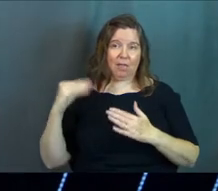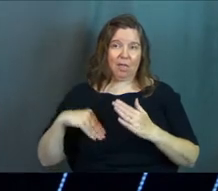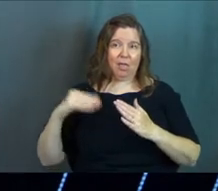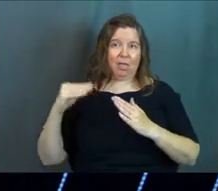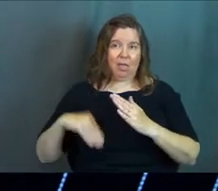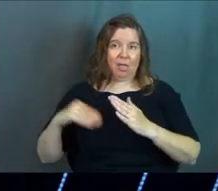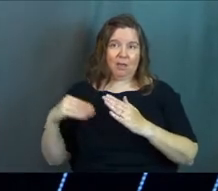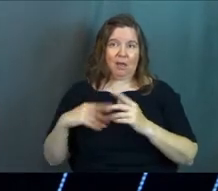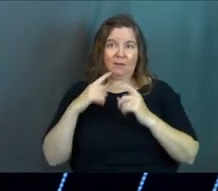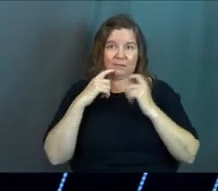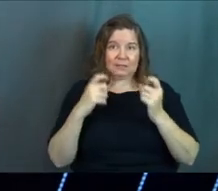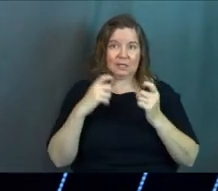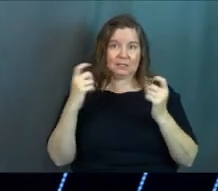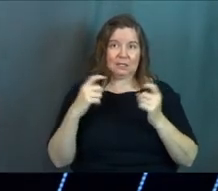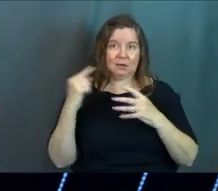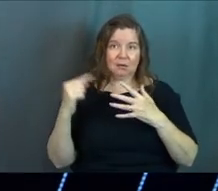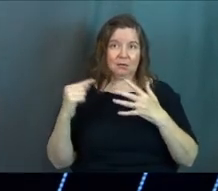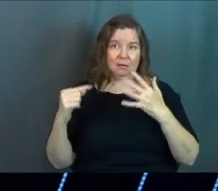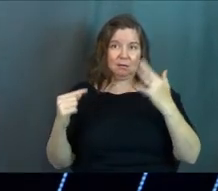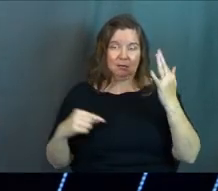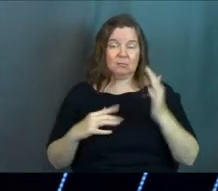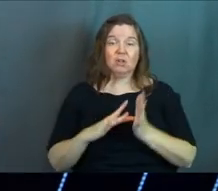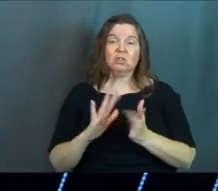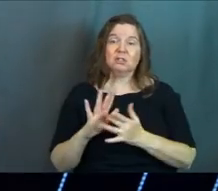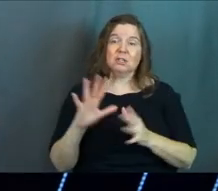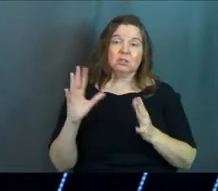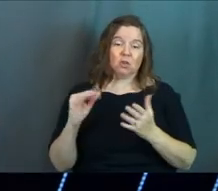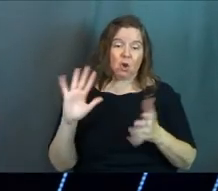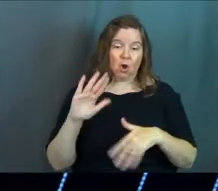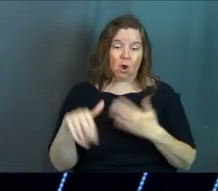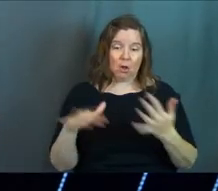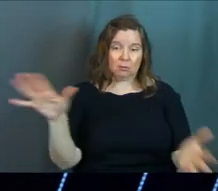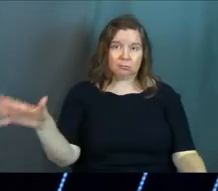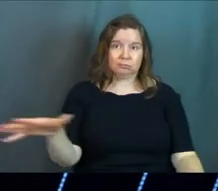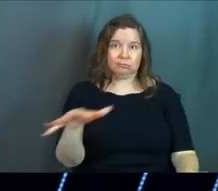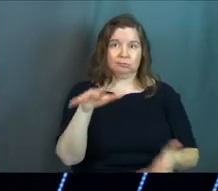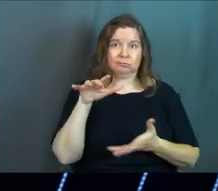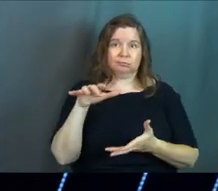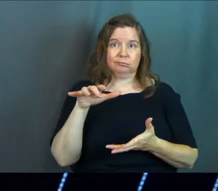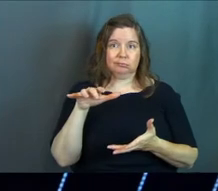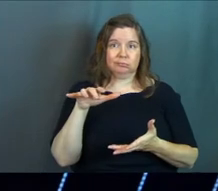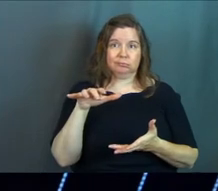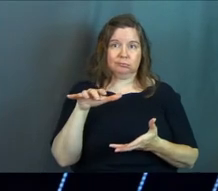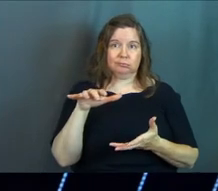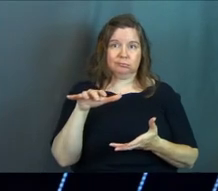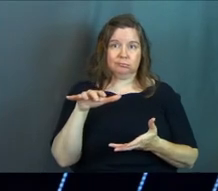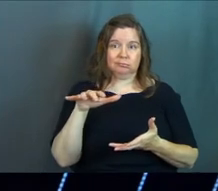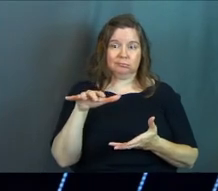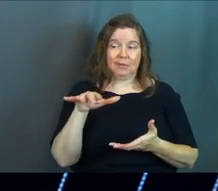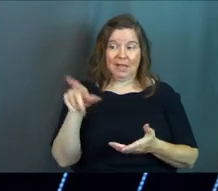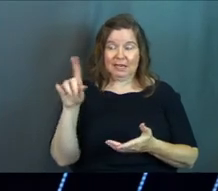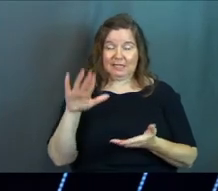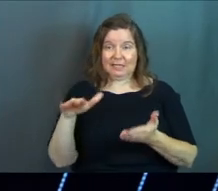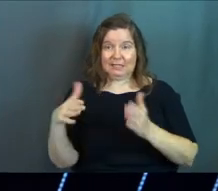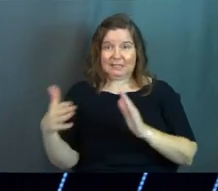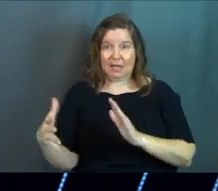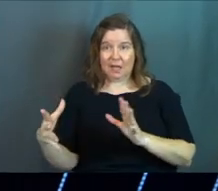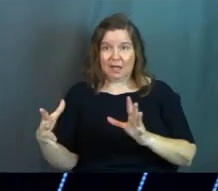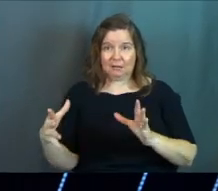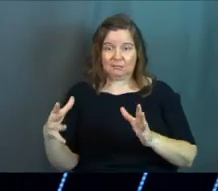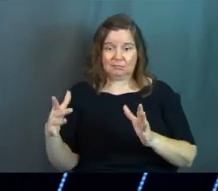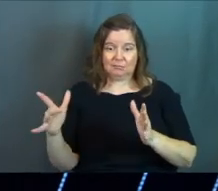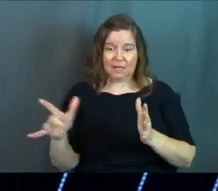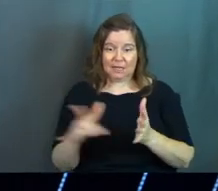assigned to me? And Jesus took all of that and he died and he took on the punishment